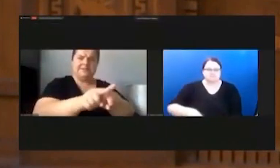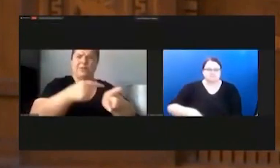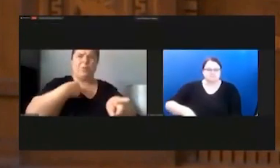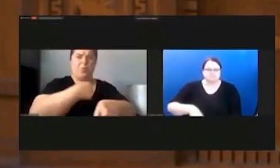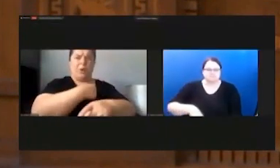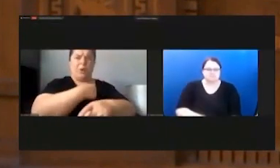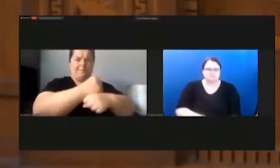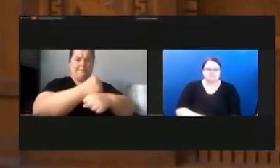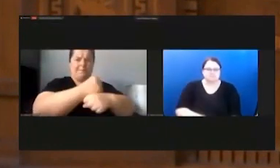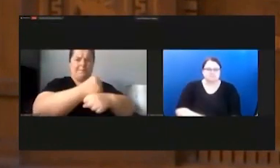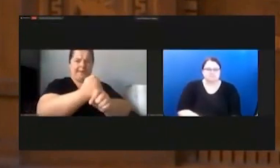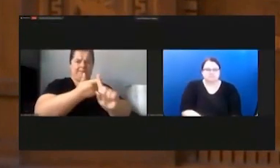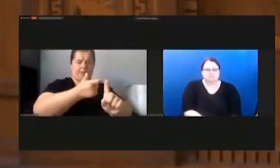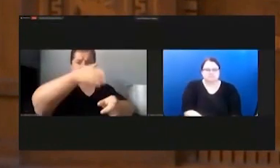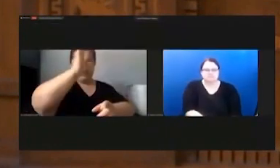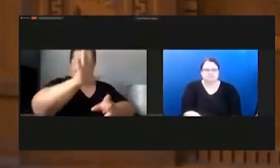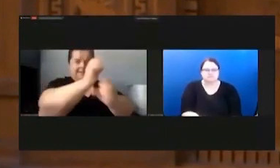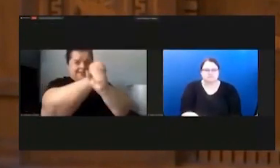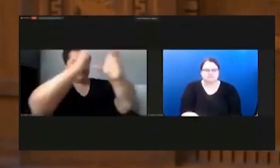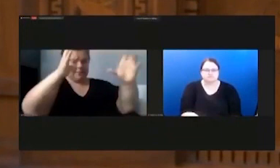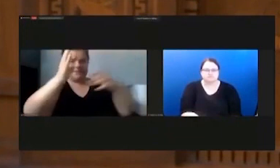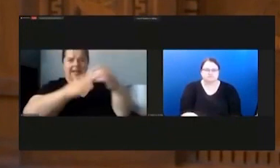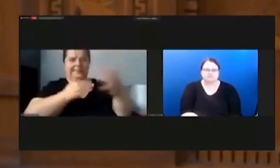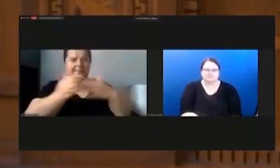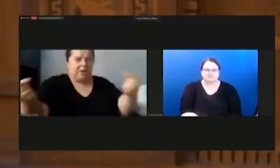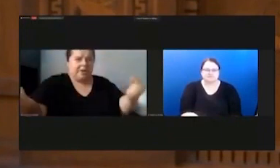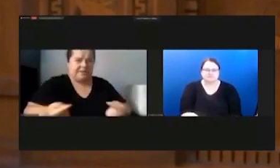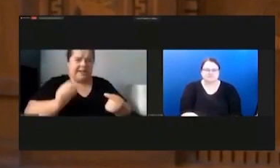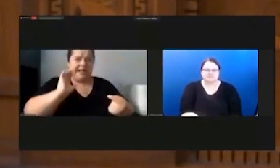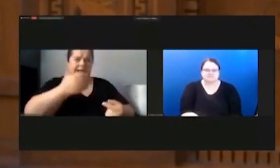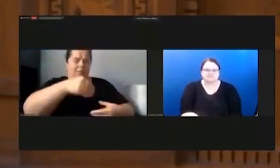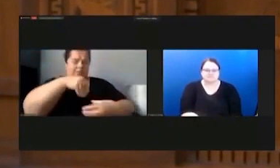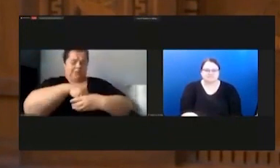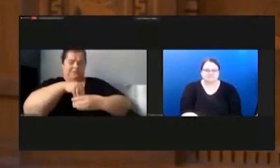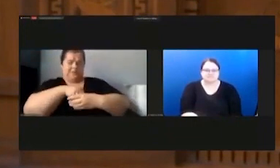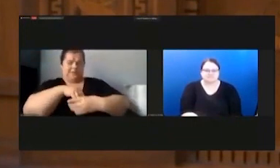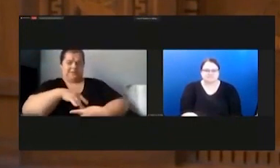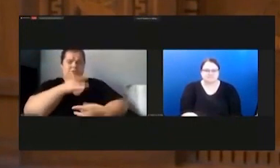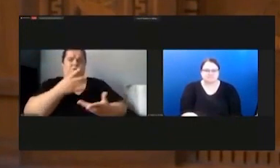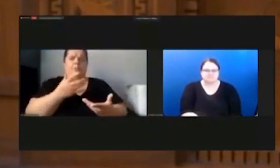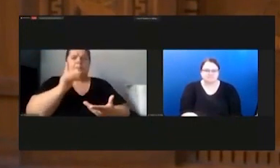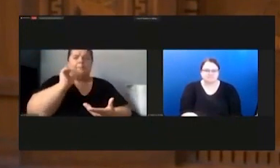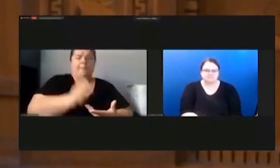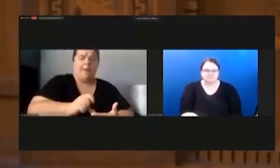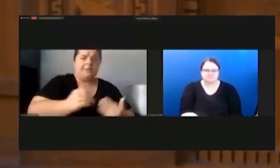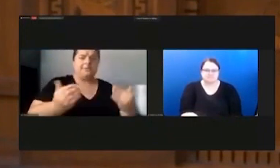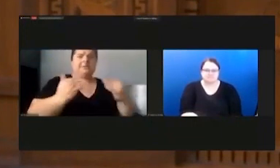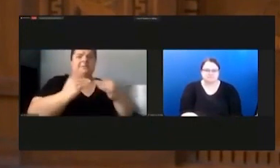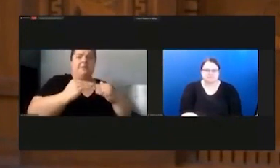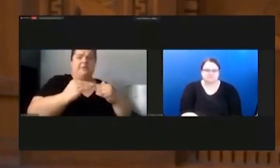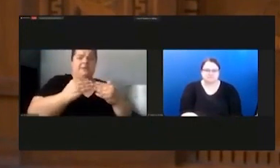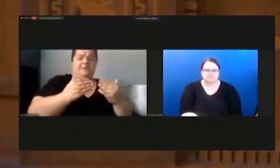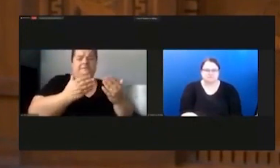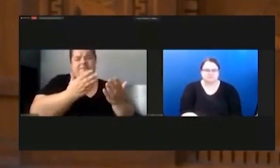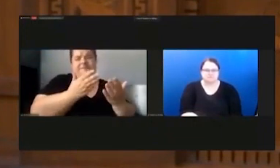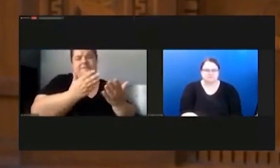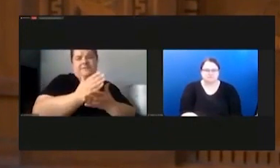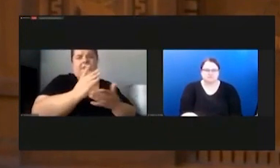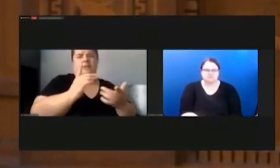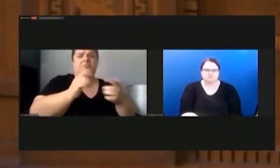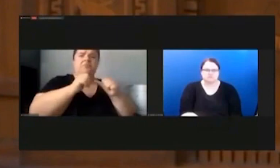no matter how corrupted by sin we may be, our consciences must be assuaged in order to continue with the evils in which we partake.